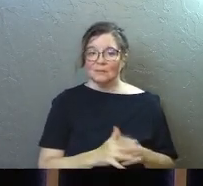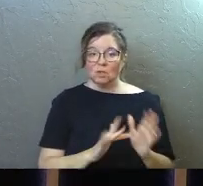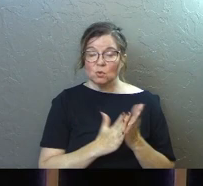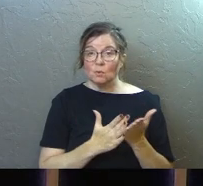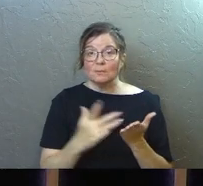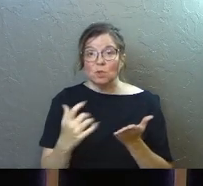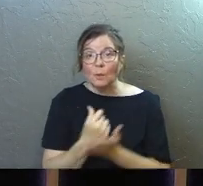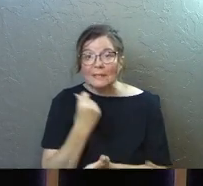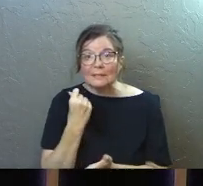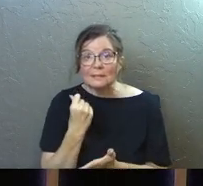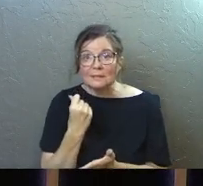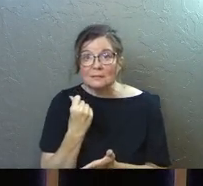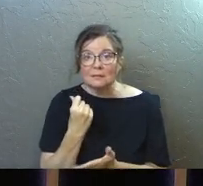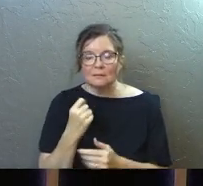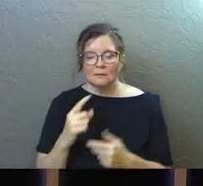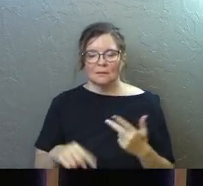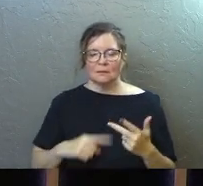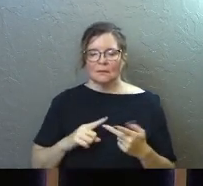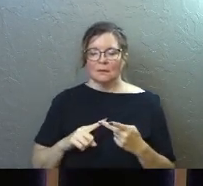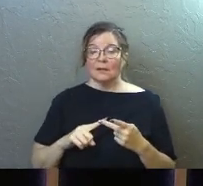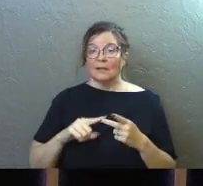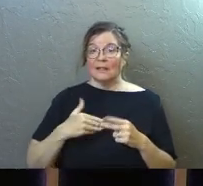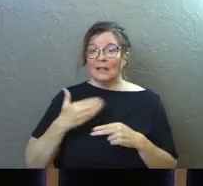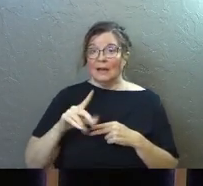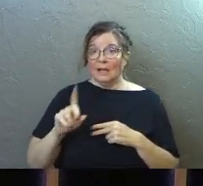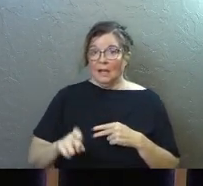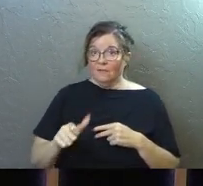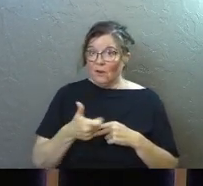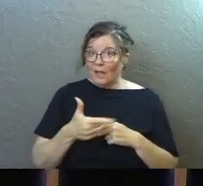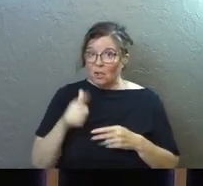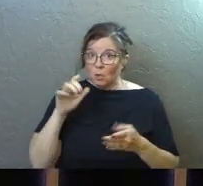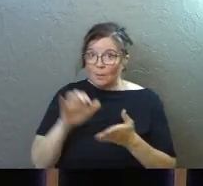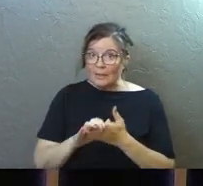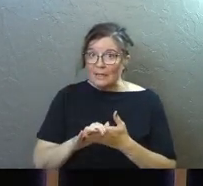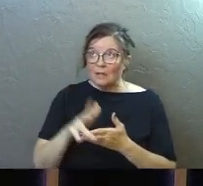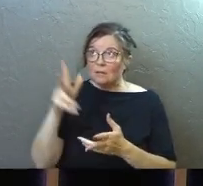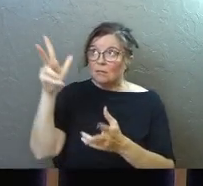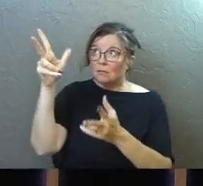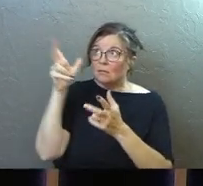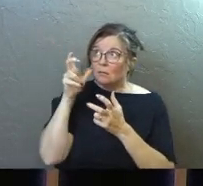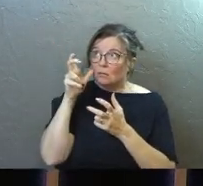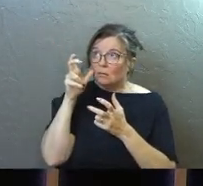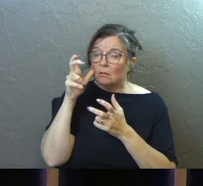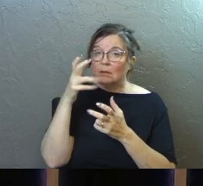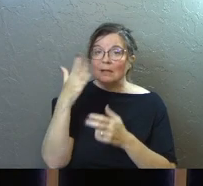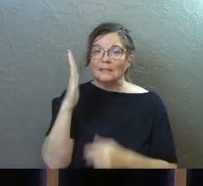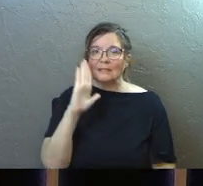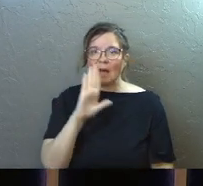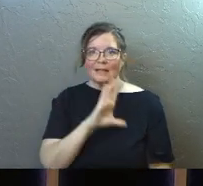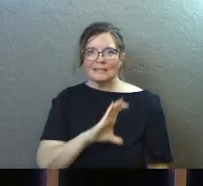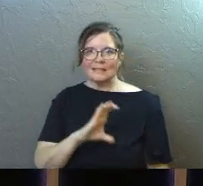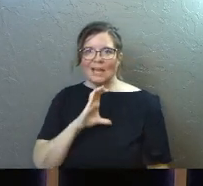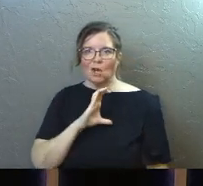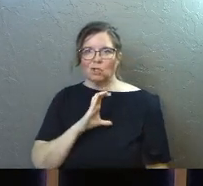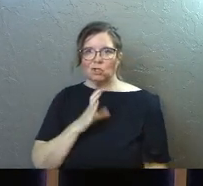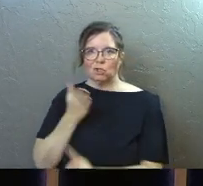Scripture wins. The next test for anything that you believe you've heard from God is God's character.